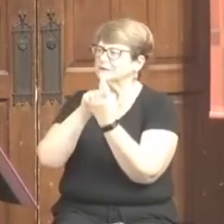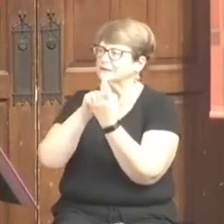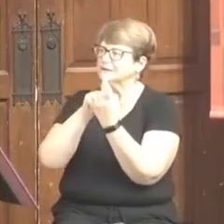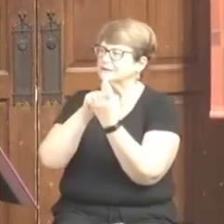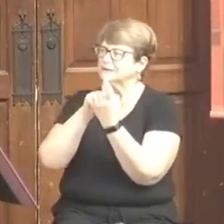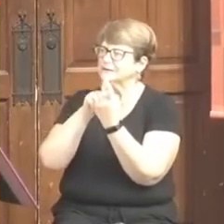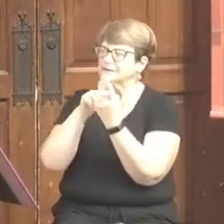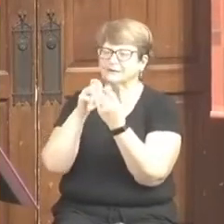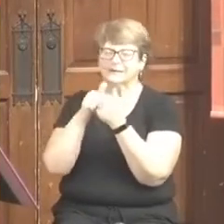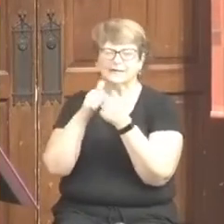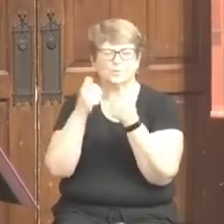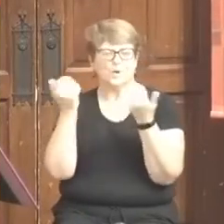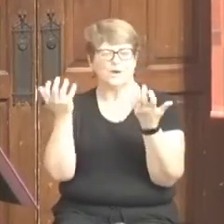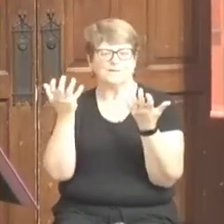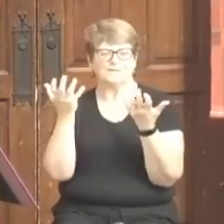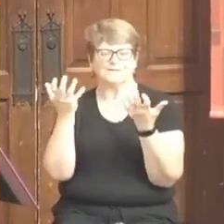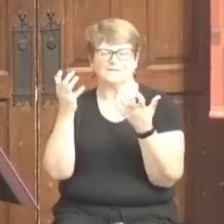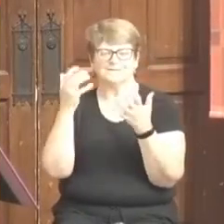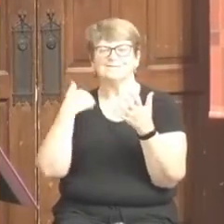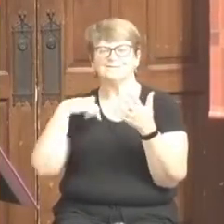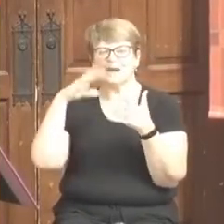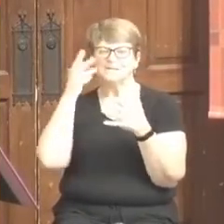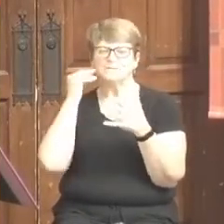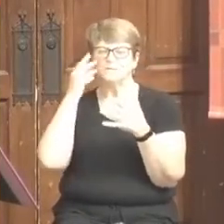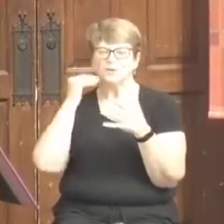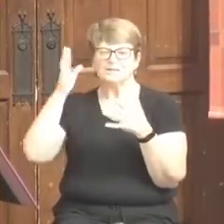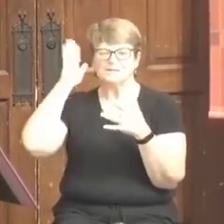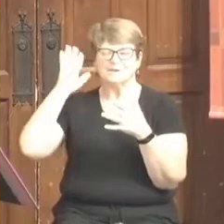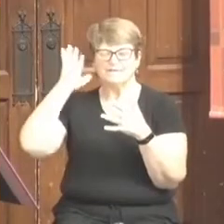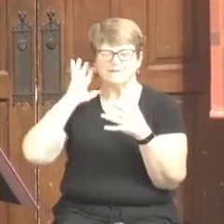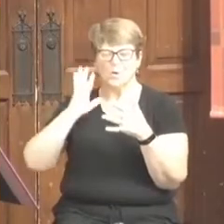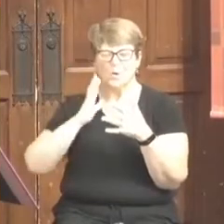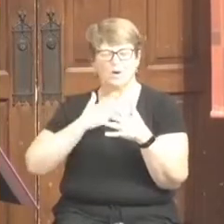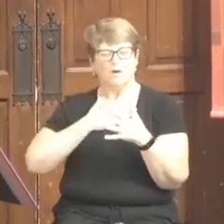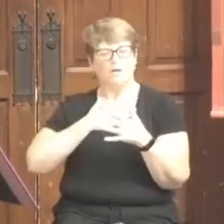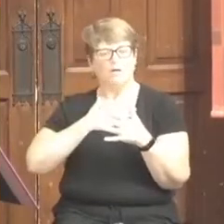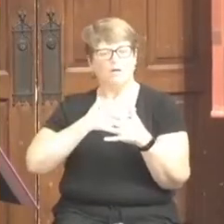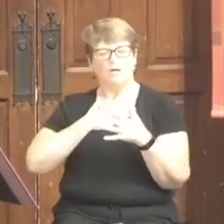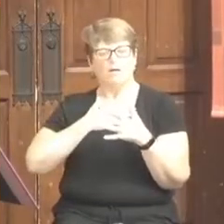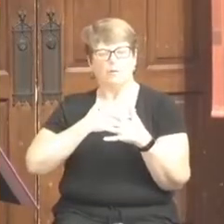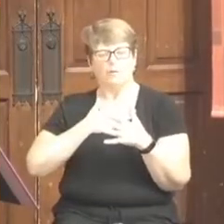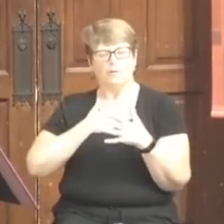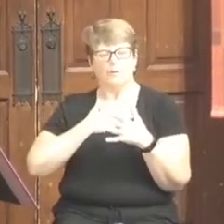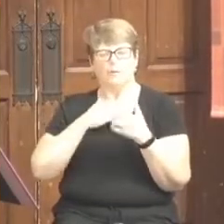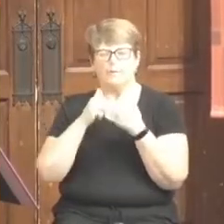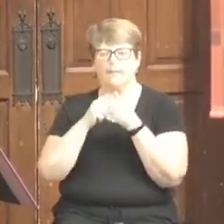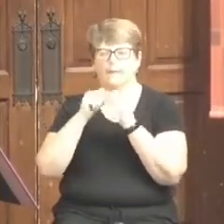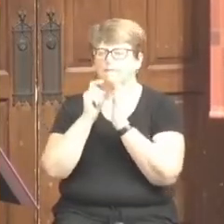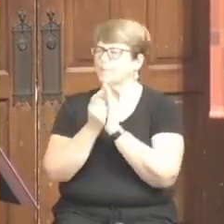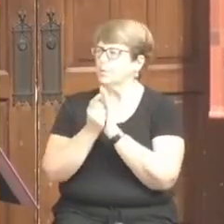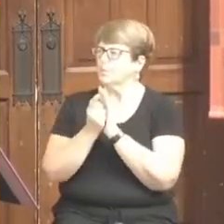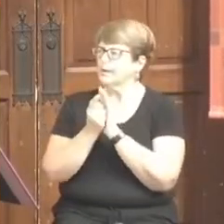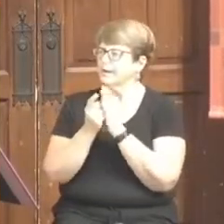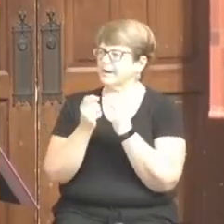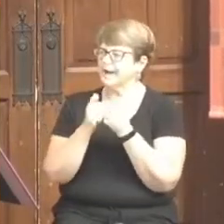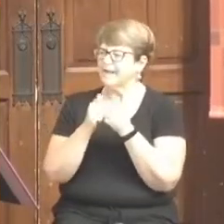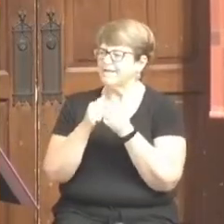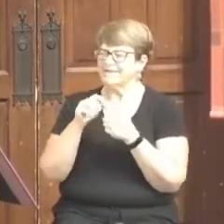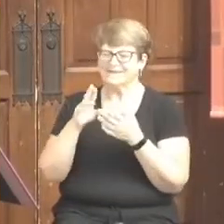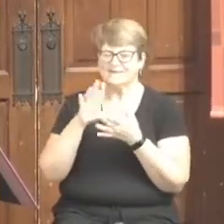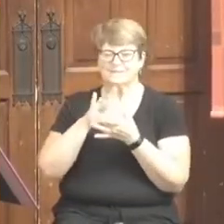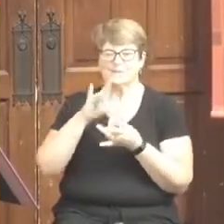It was moving and touching, deeply moved by the moment and the spirit.